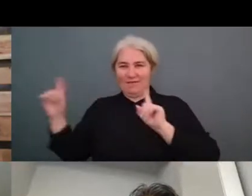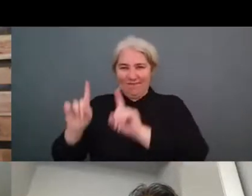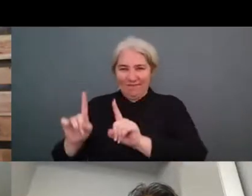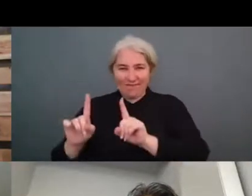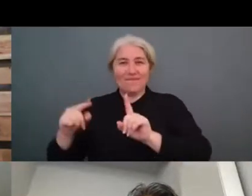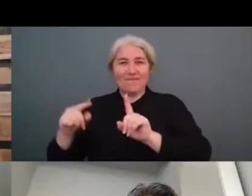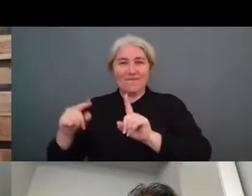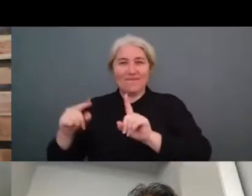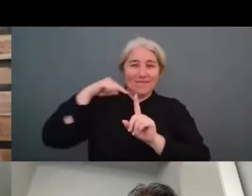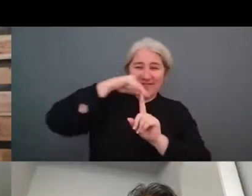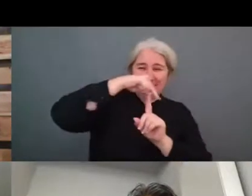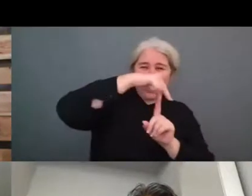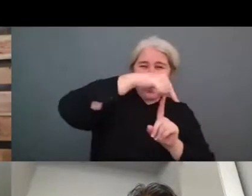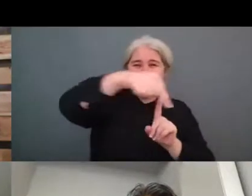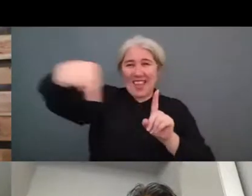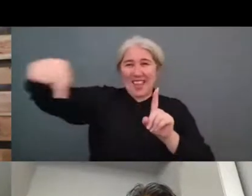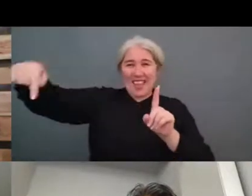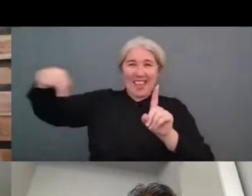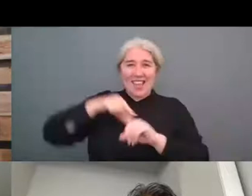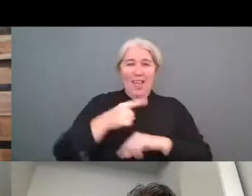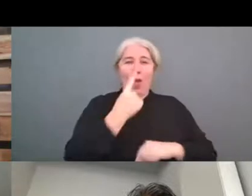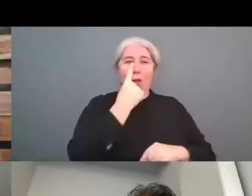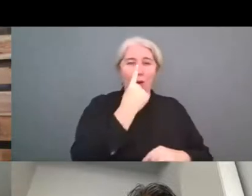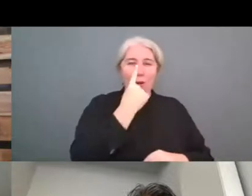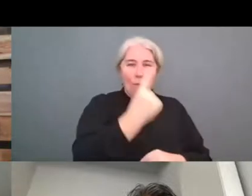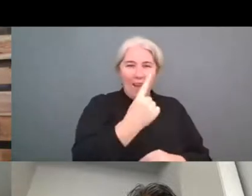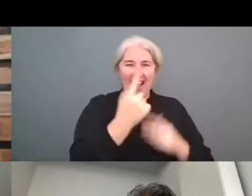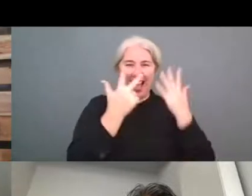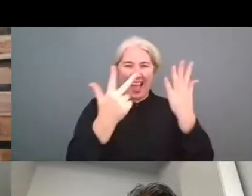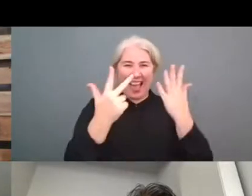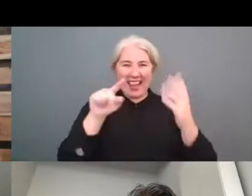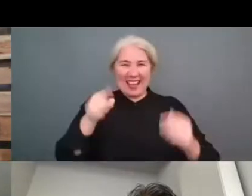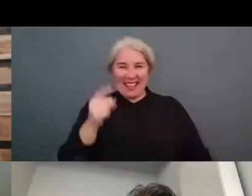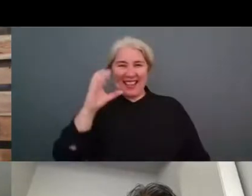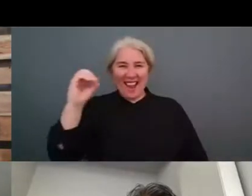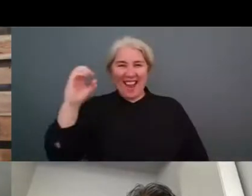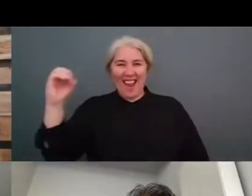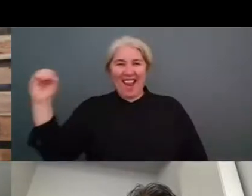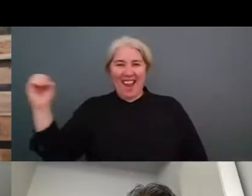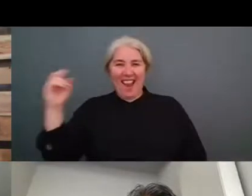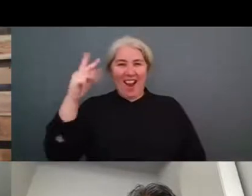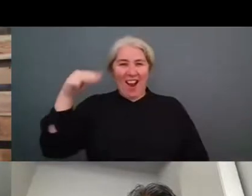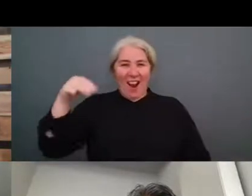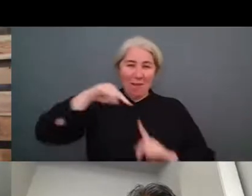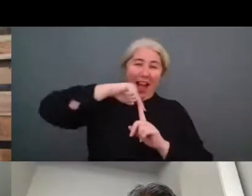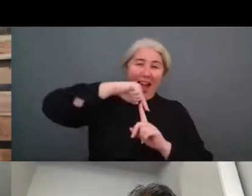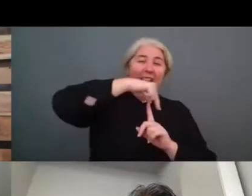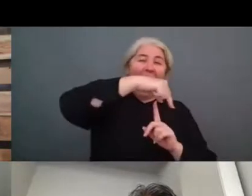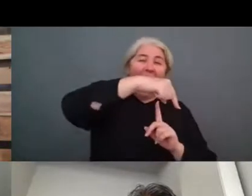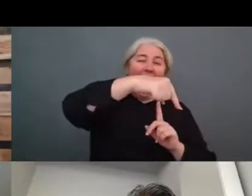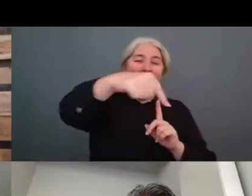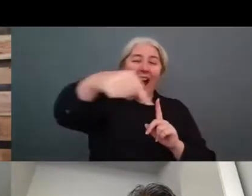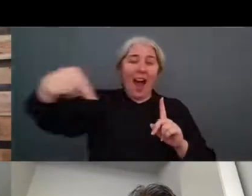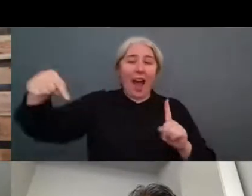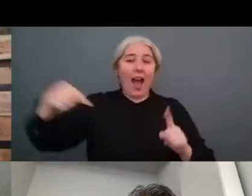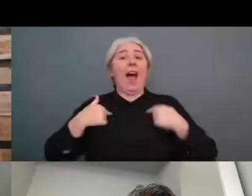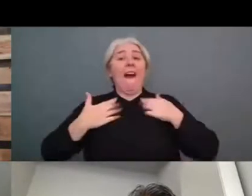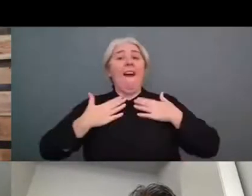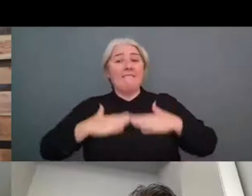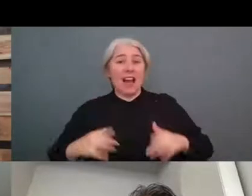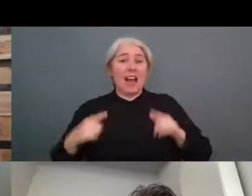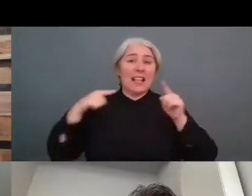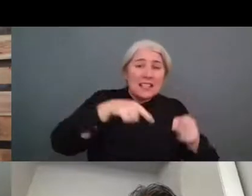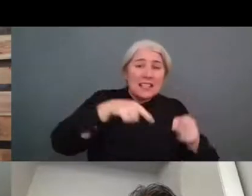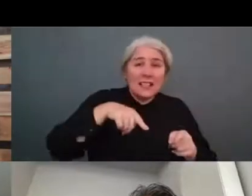to meet local solutions against plastic waste and share them globally um through a web series through